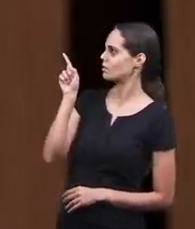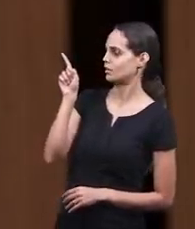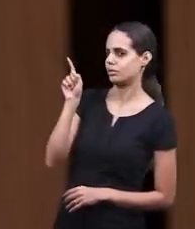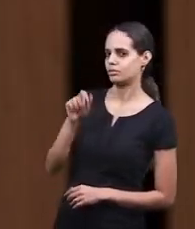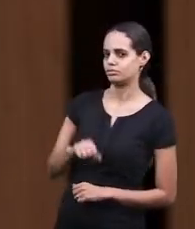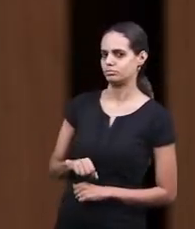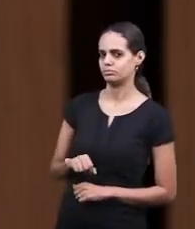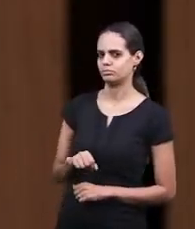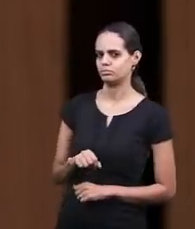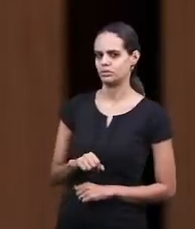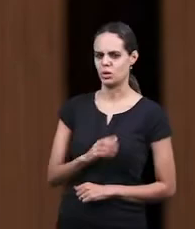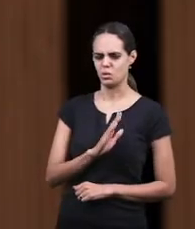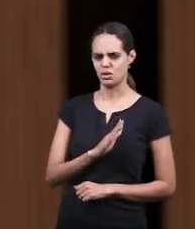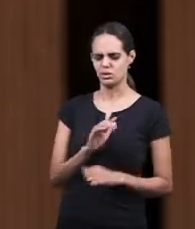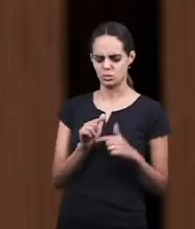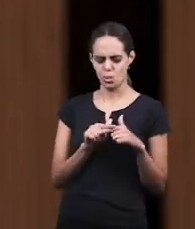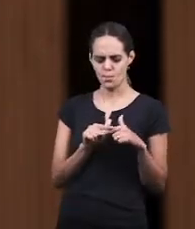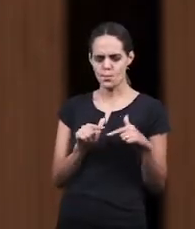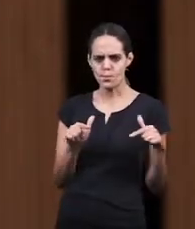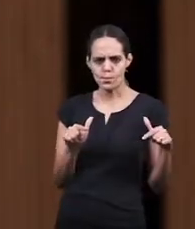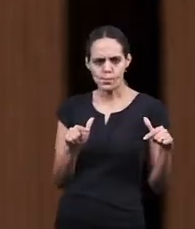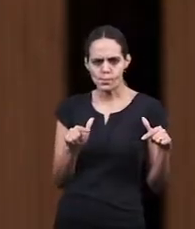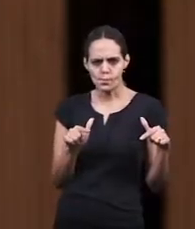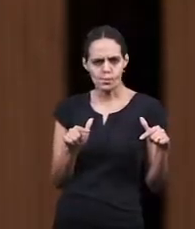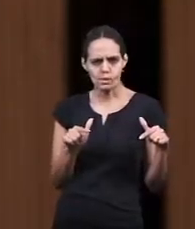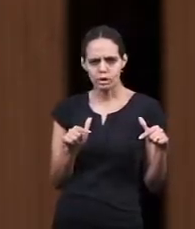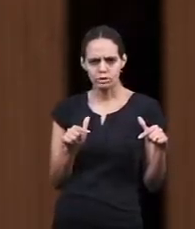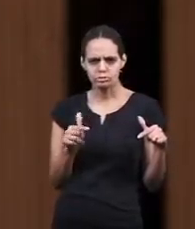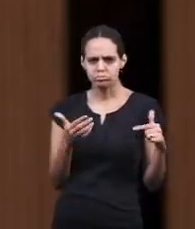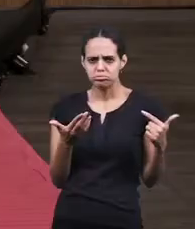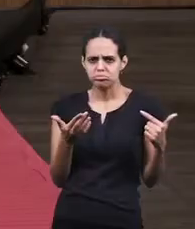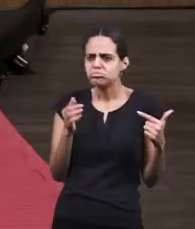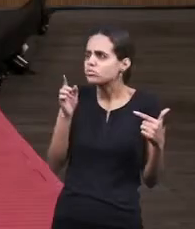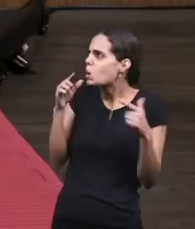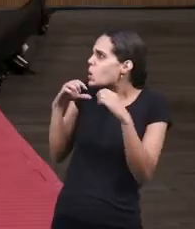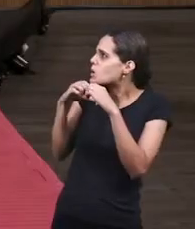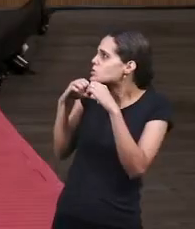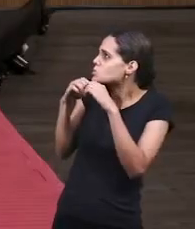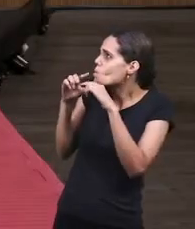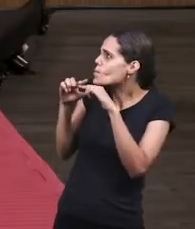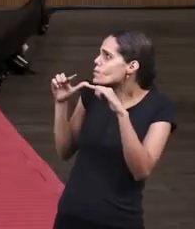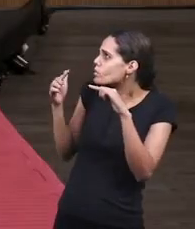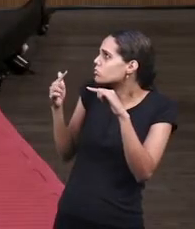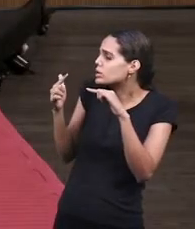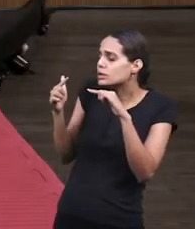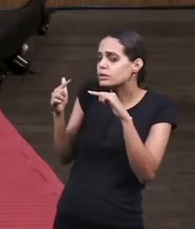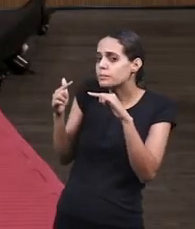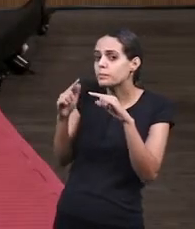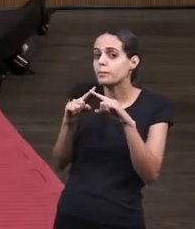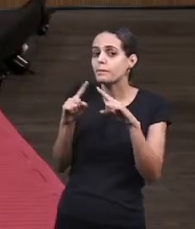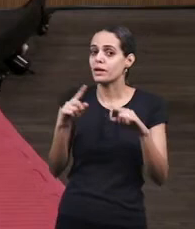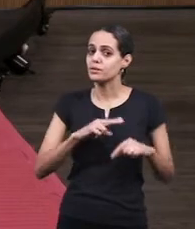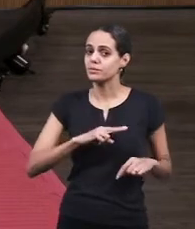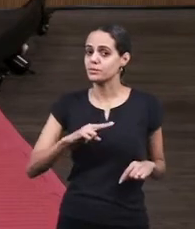had an empty heart nicodemus wanted to know jesus nicodemus wanted salvation